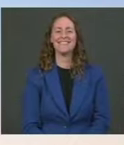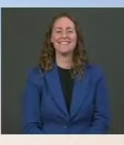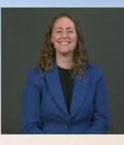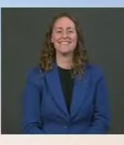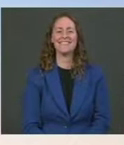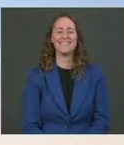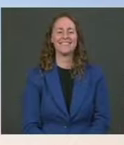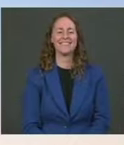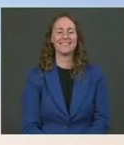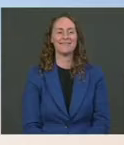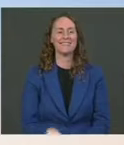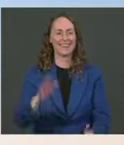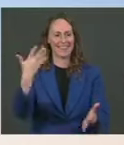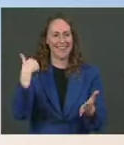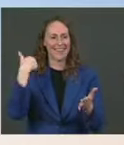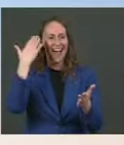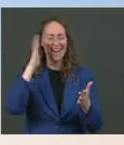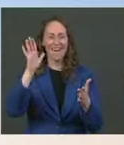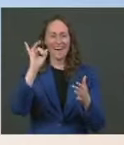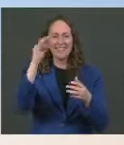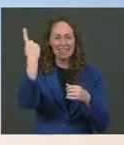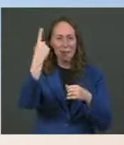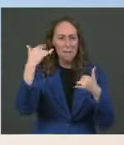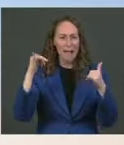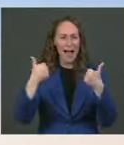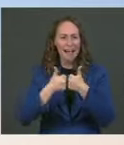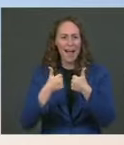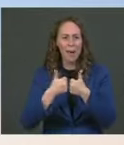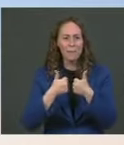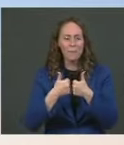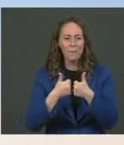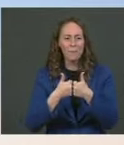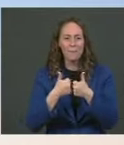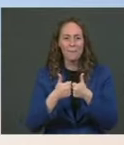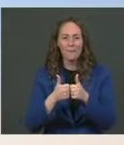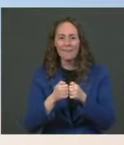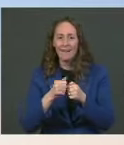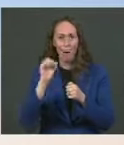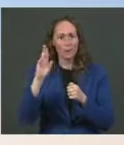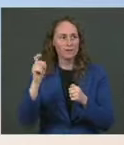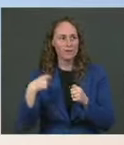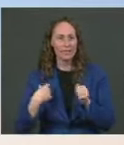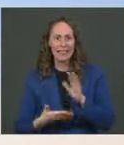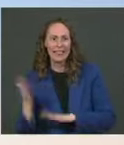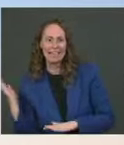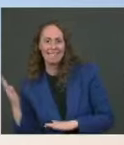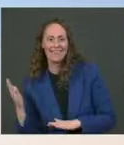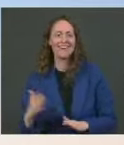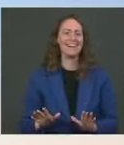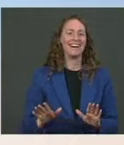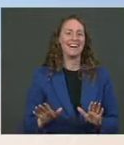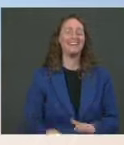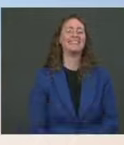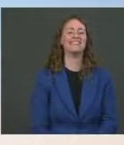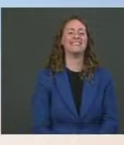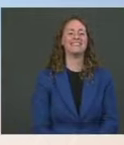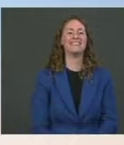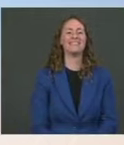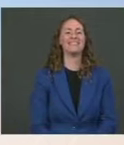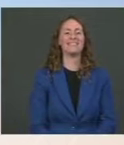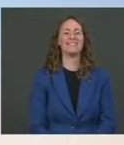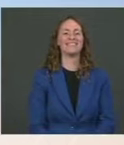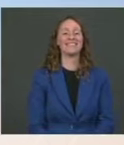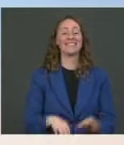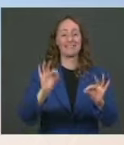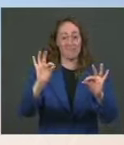know if that was a video game or an alarm or if we should evacuate. Okay. The mask is urgent. Thank you. Ms. Okay, great. Go ahead. The